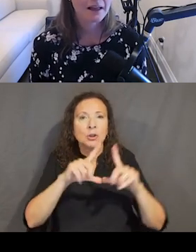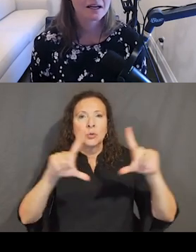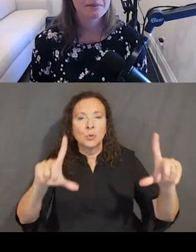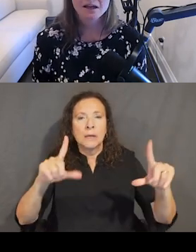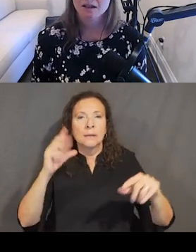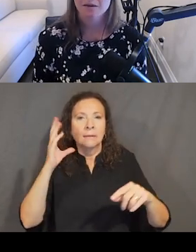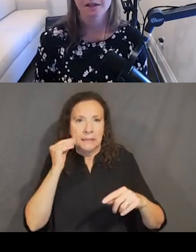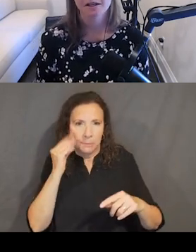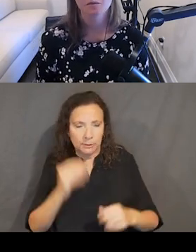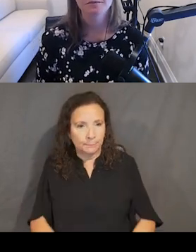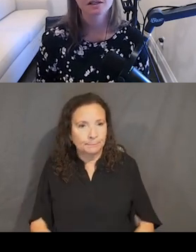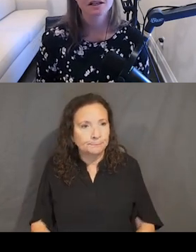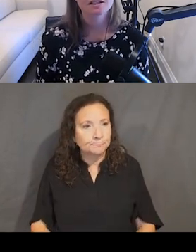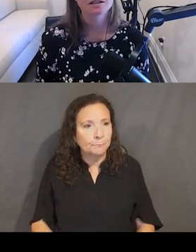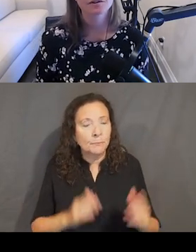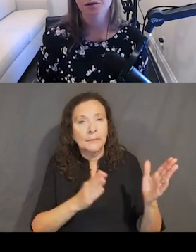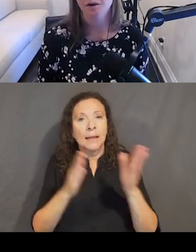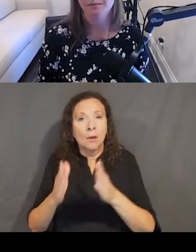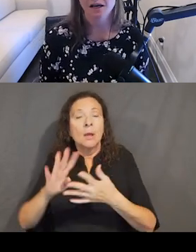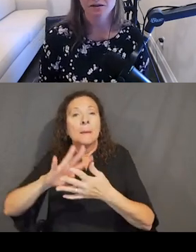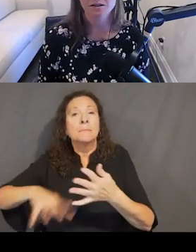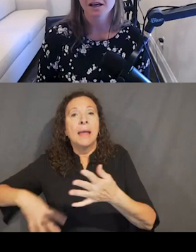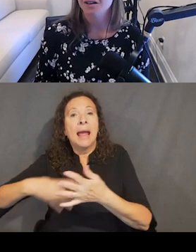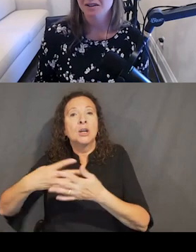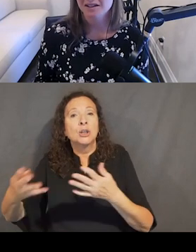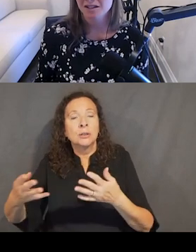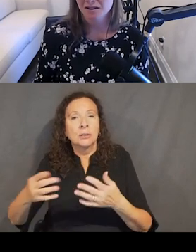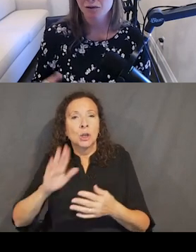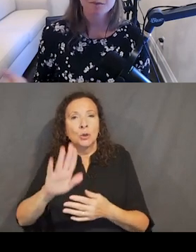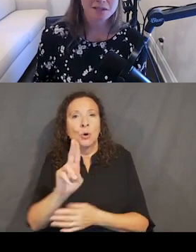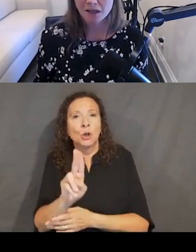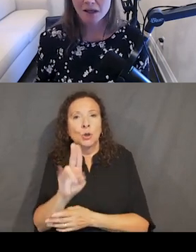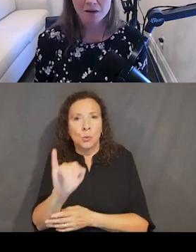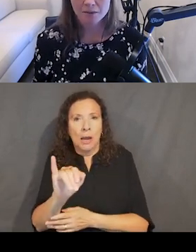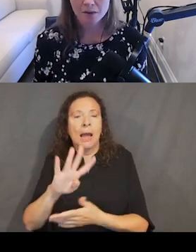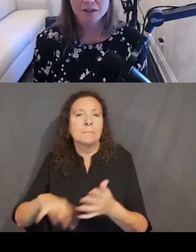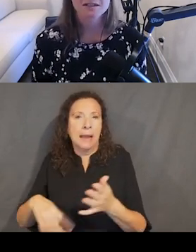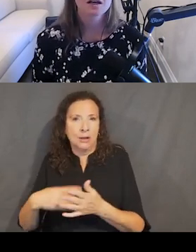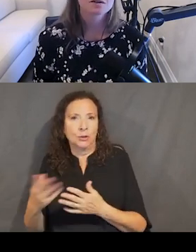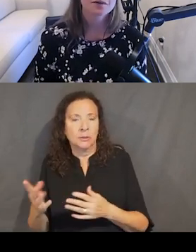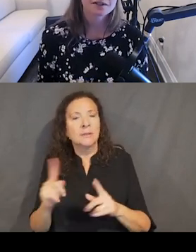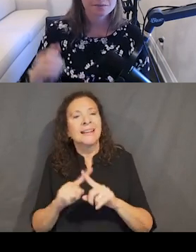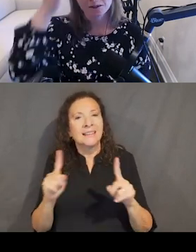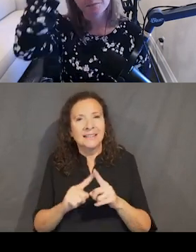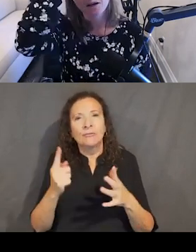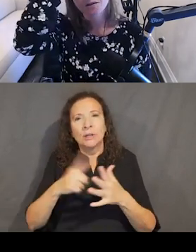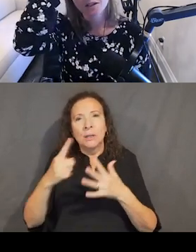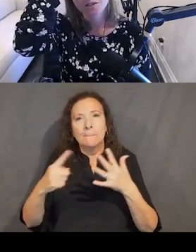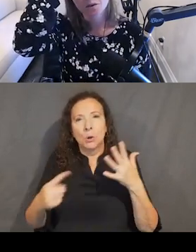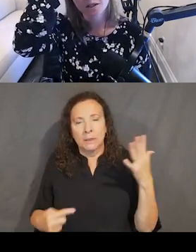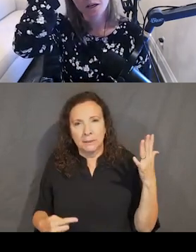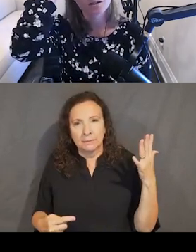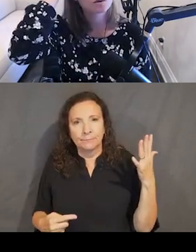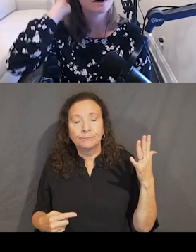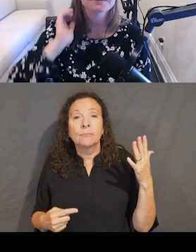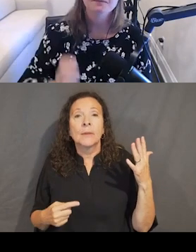And then a pattern library would be a collection of your UI patterns. And really, that's just groups of components. So, for example, on screen,